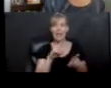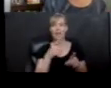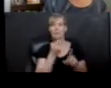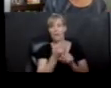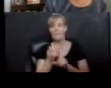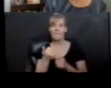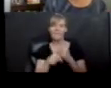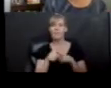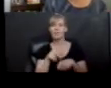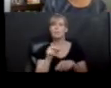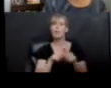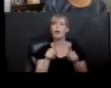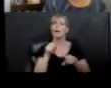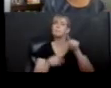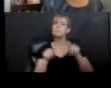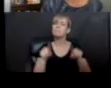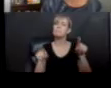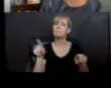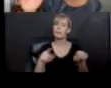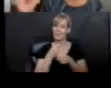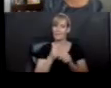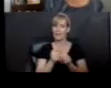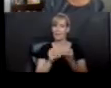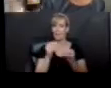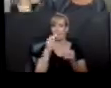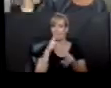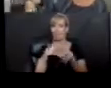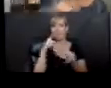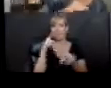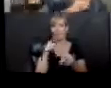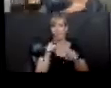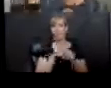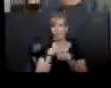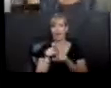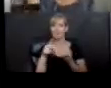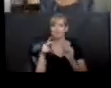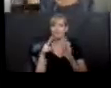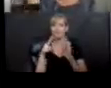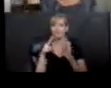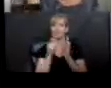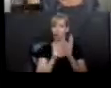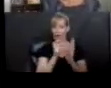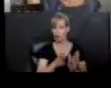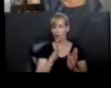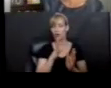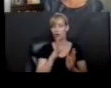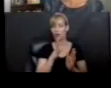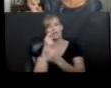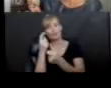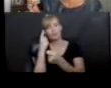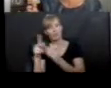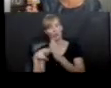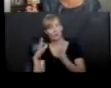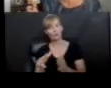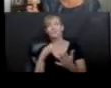a little bit makes it more fun for you as the reader, as the writer, and it makes it more fun for your reader. Okay, so the last one